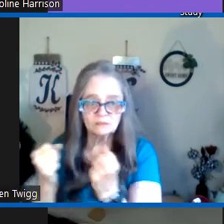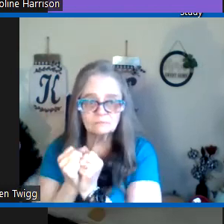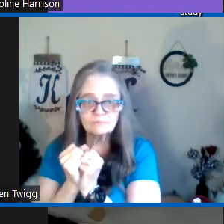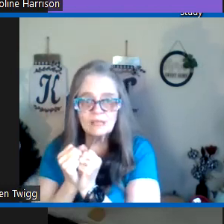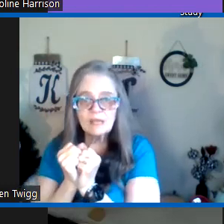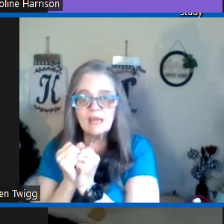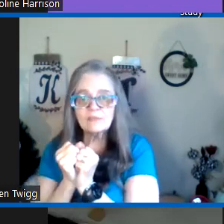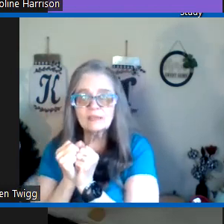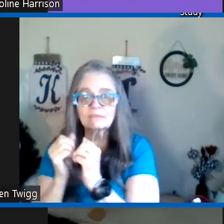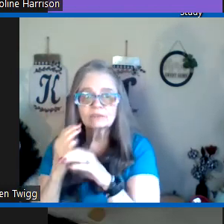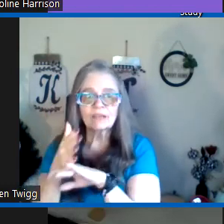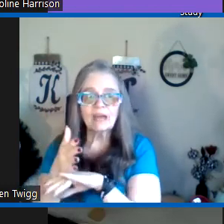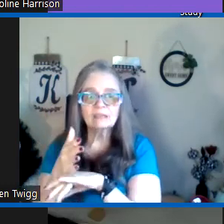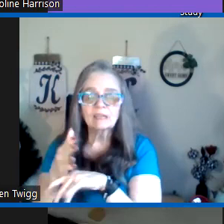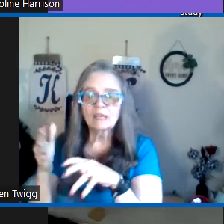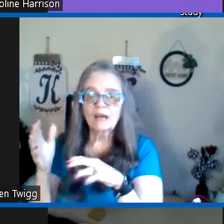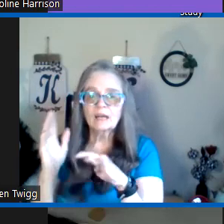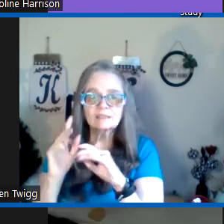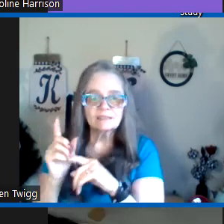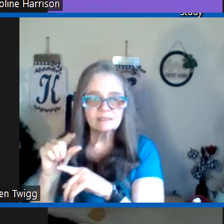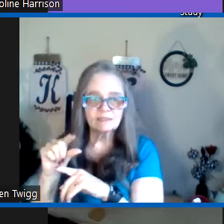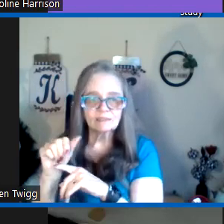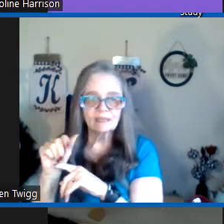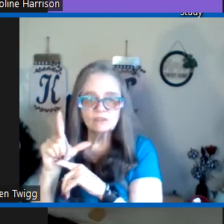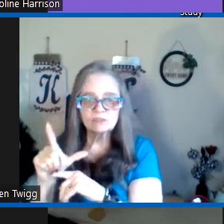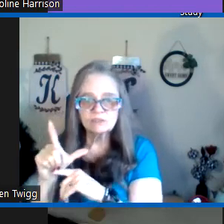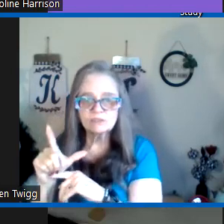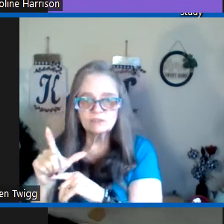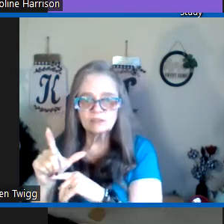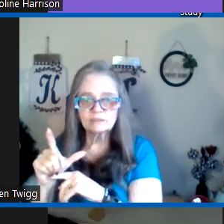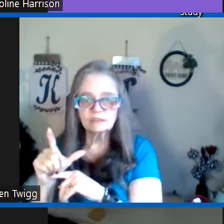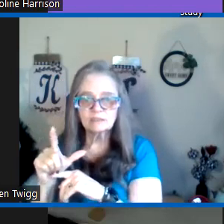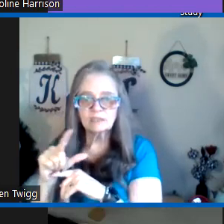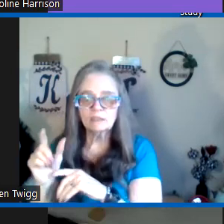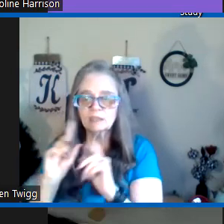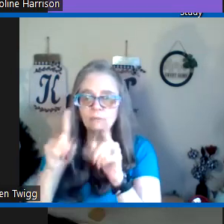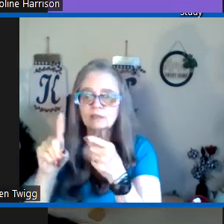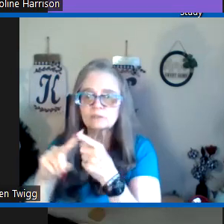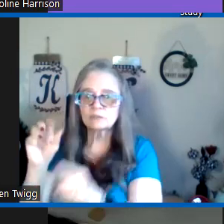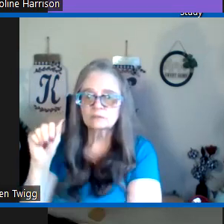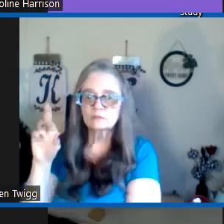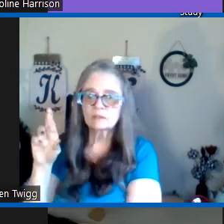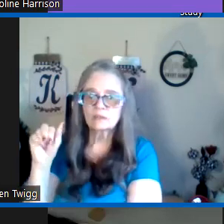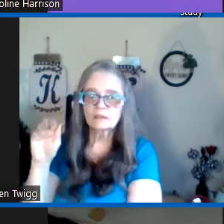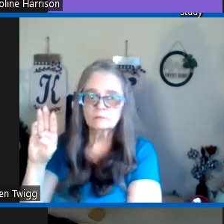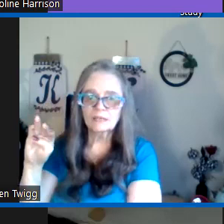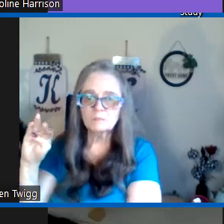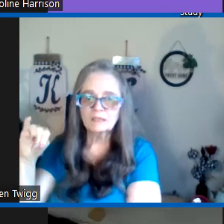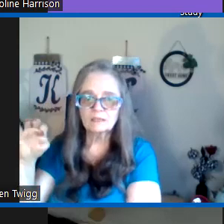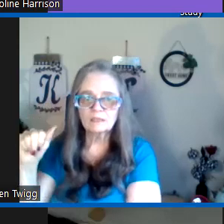him and healed him and then after that it says in Galatians that he went to